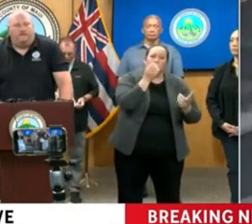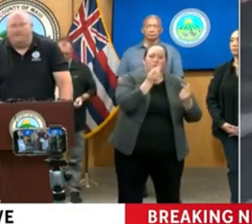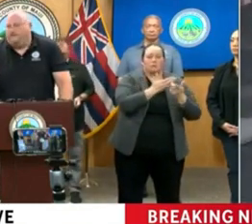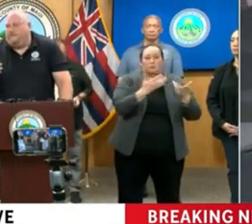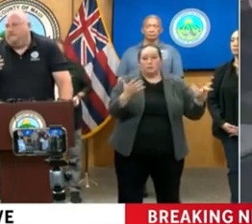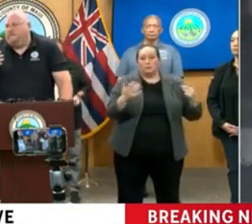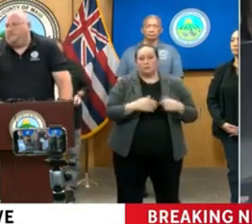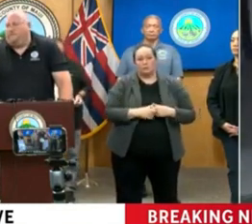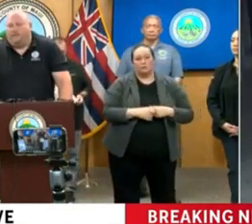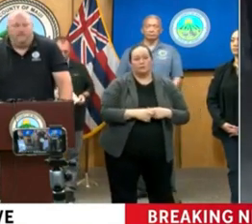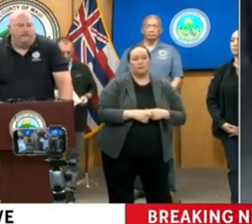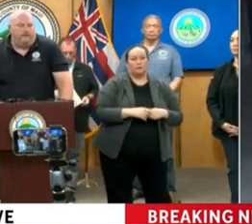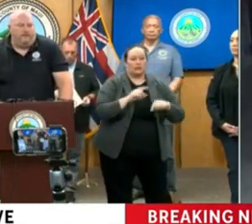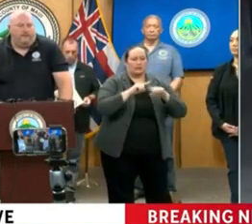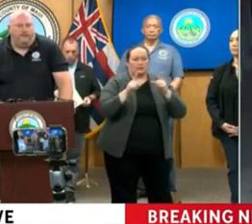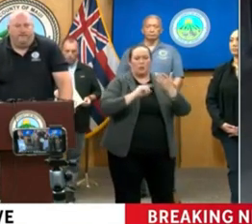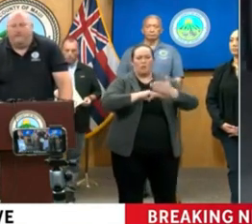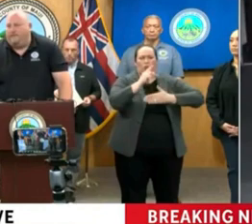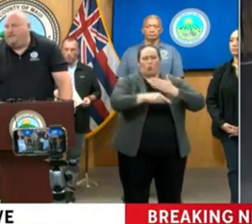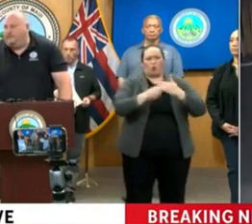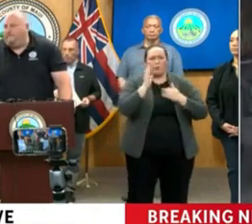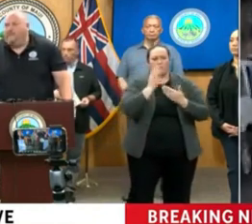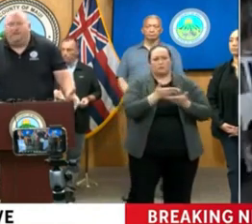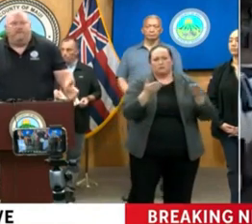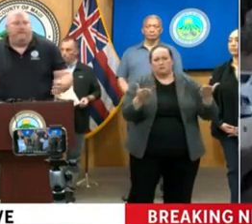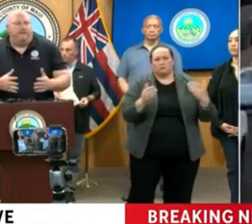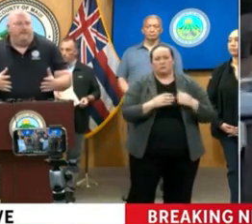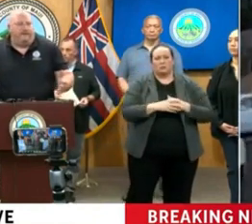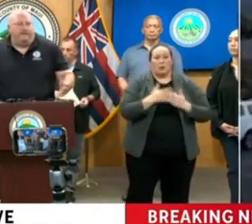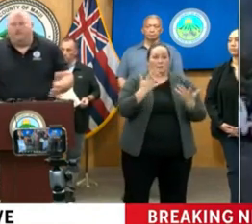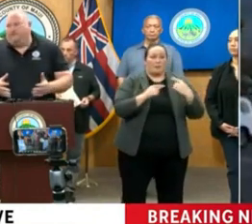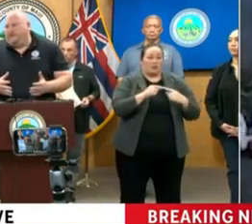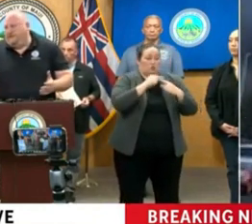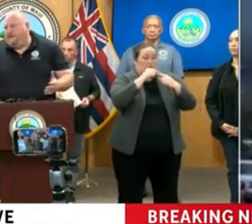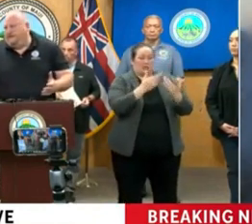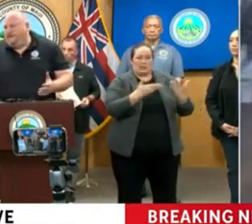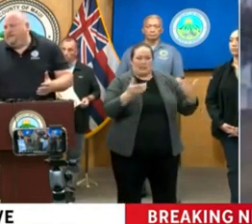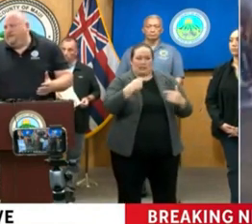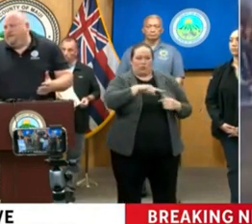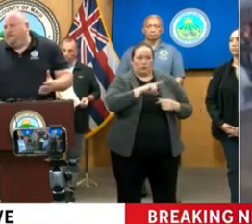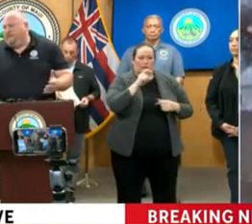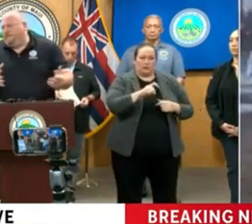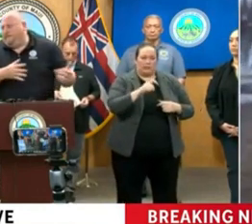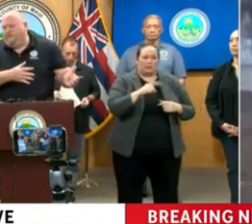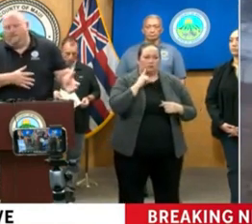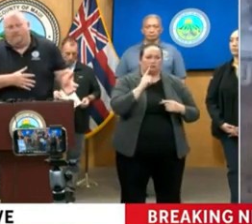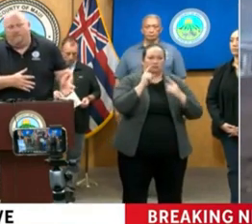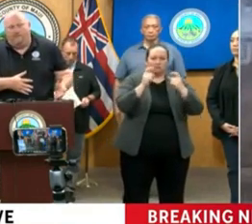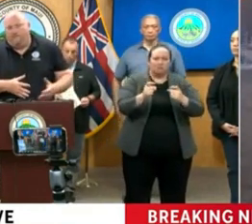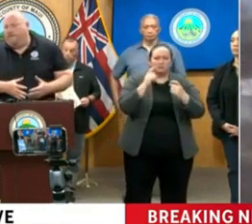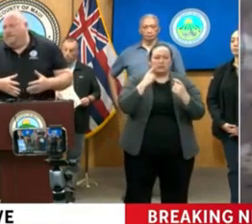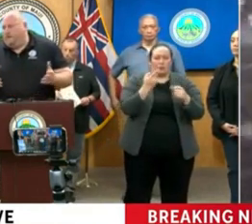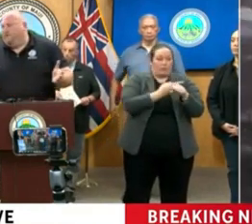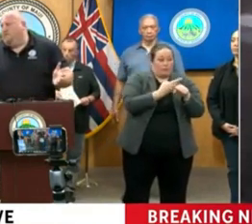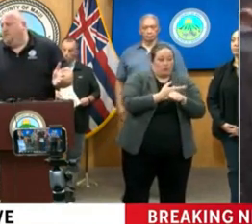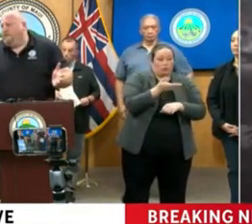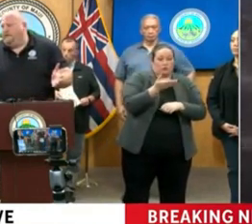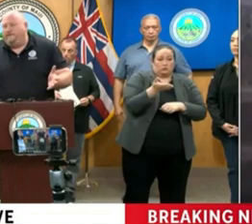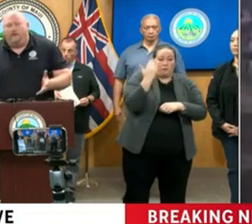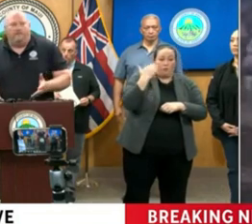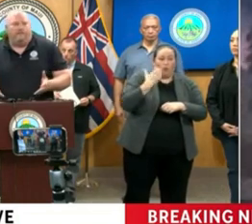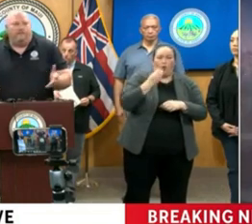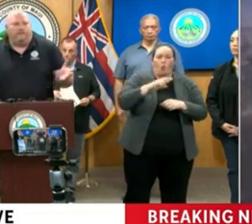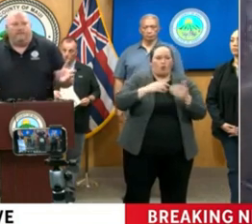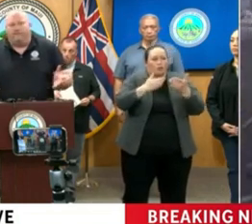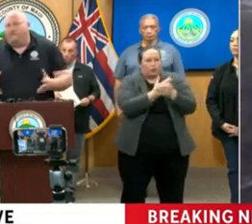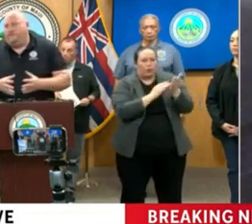what other types of forms of programs we need to bring in here. There may be unique programs that meet your needs that we need to either bring that we used before, or new ones